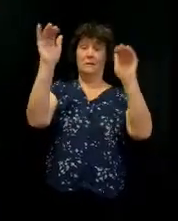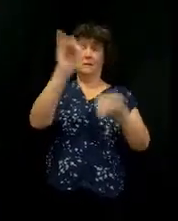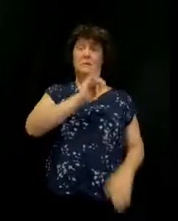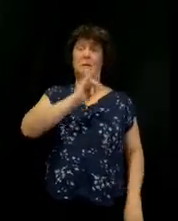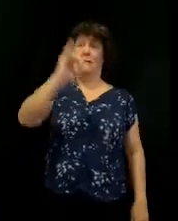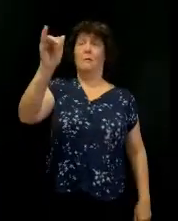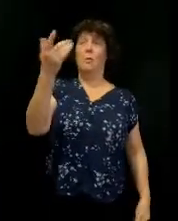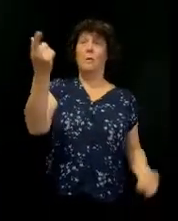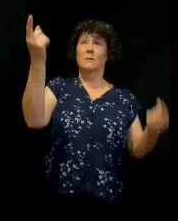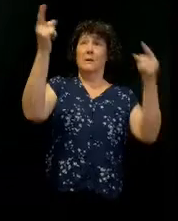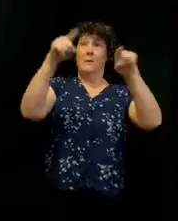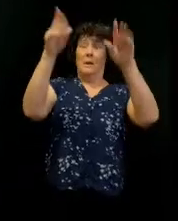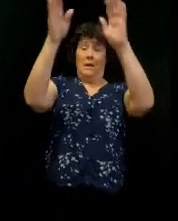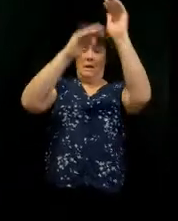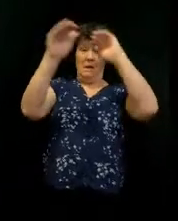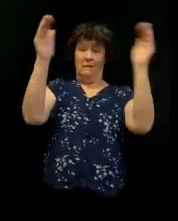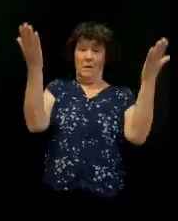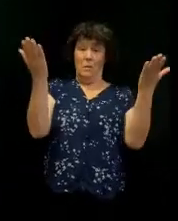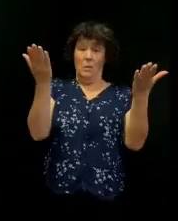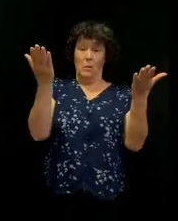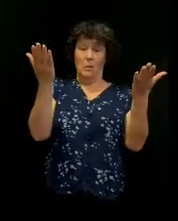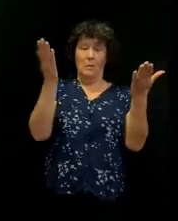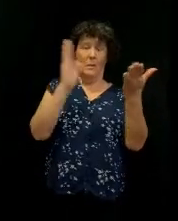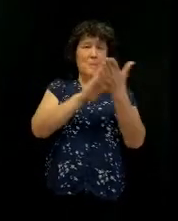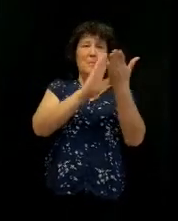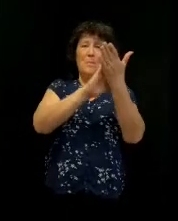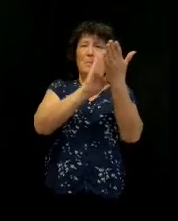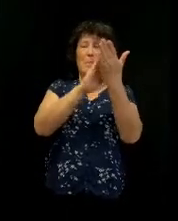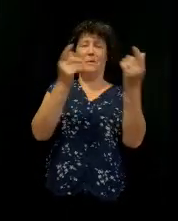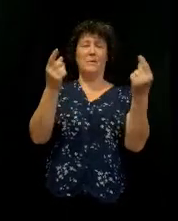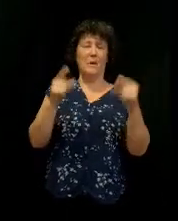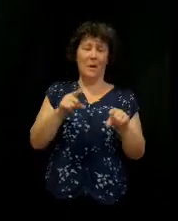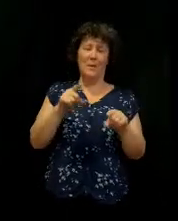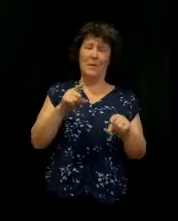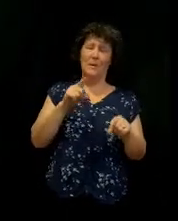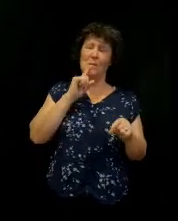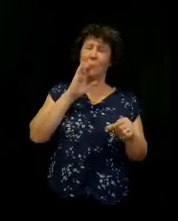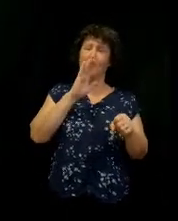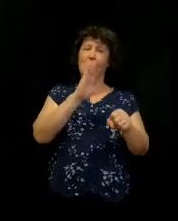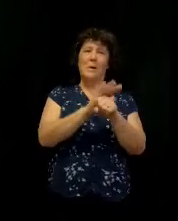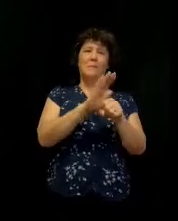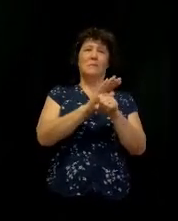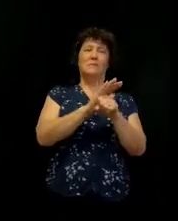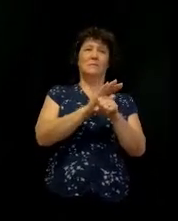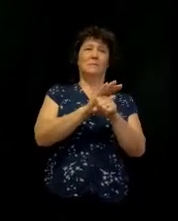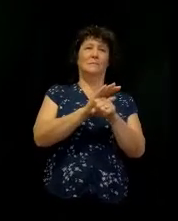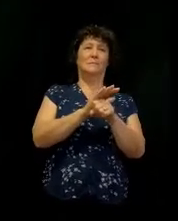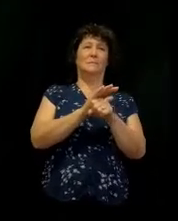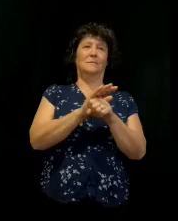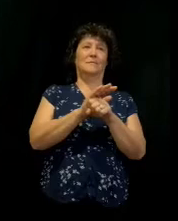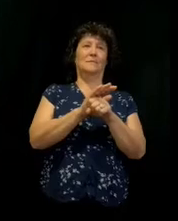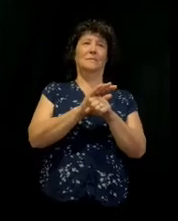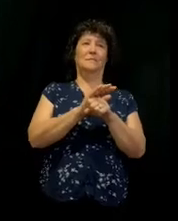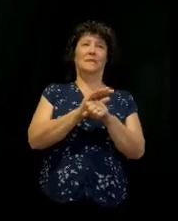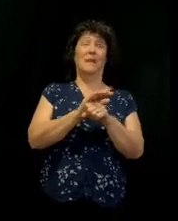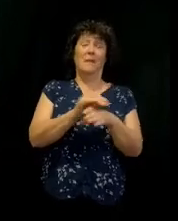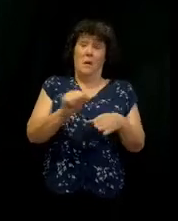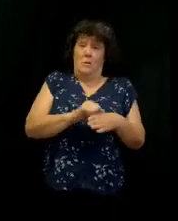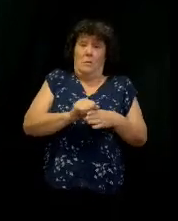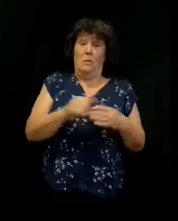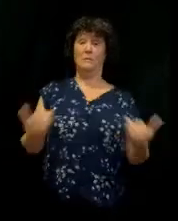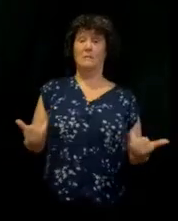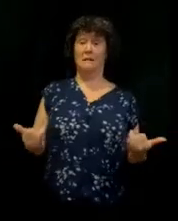What's going on in heaven? Oh, there's praise. So guess what? Let's just practice now